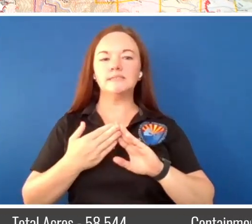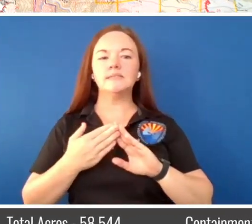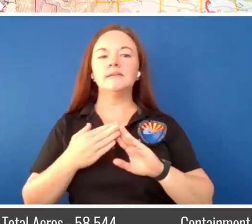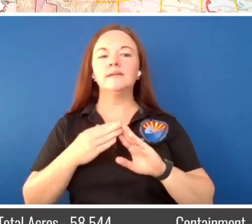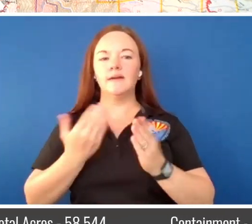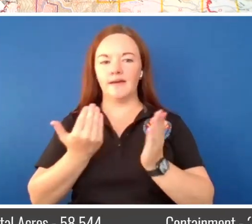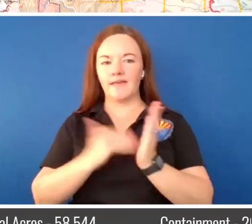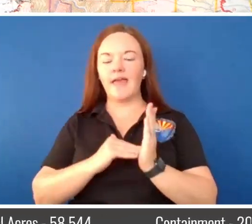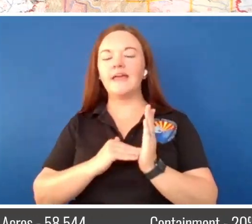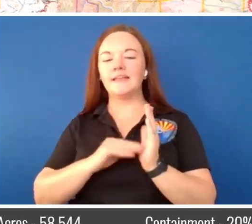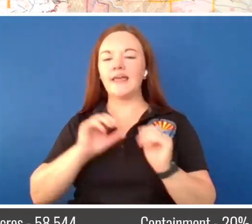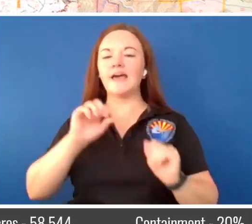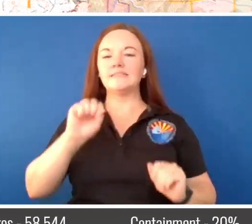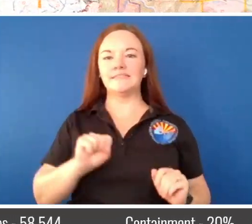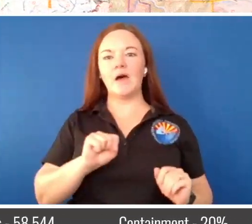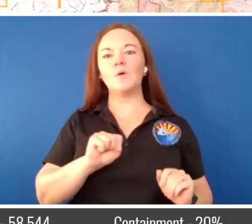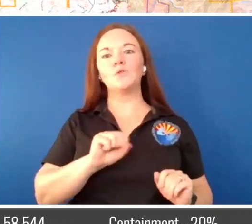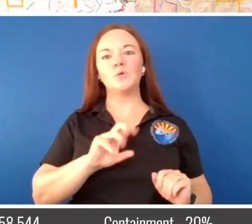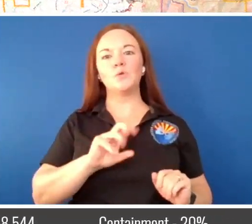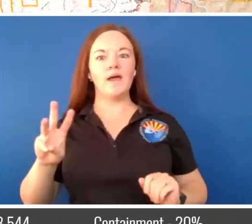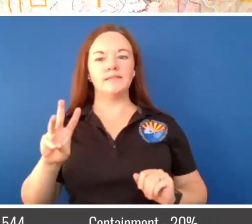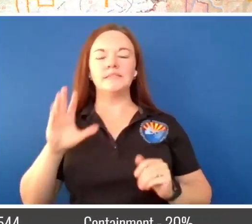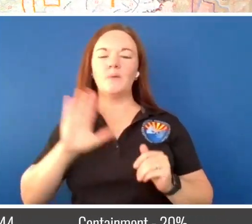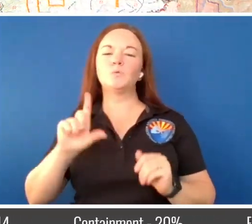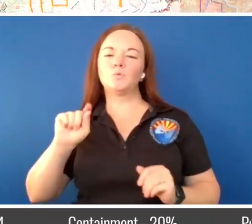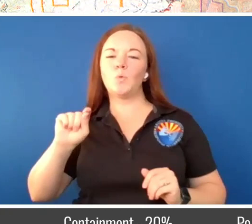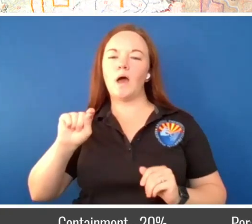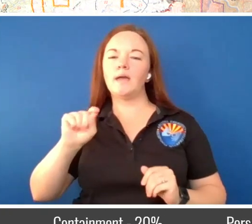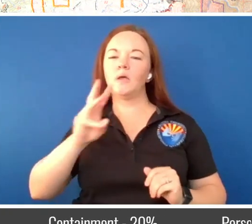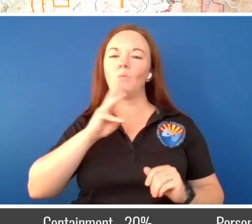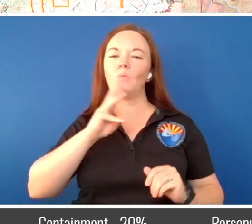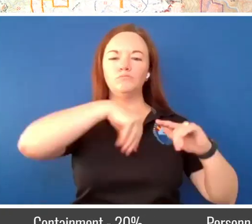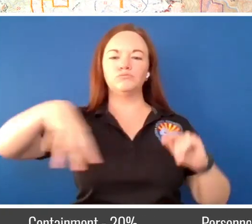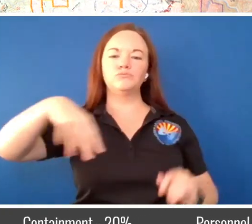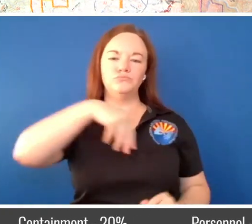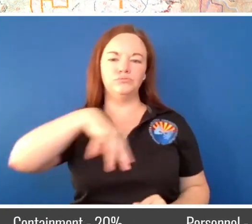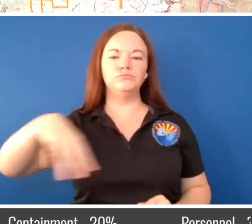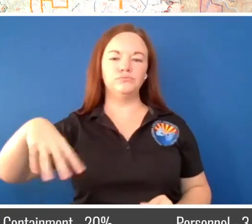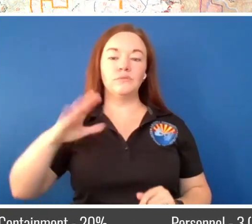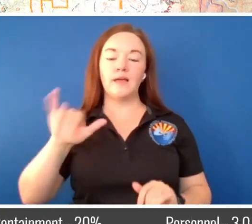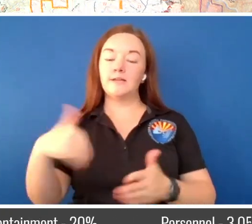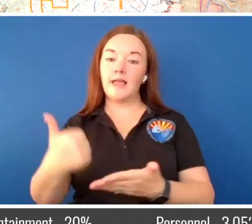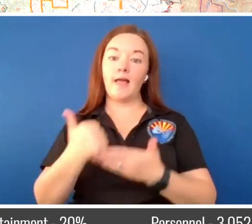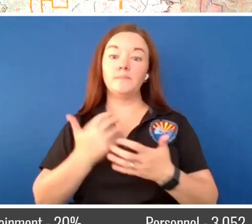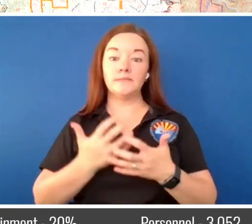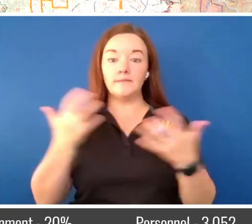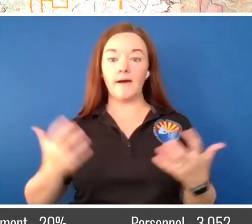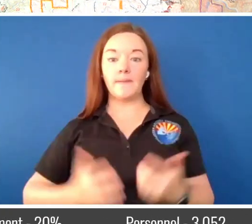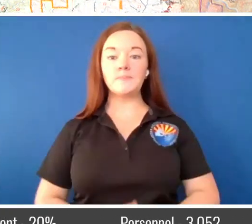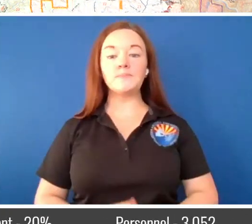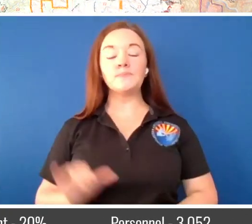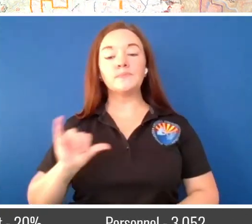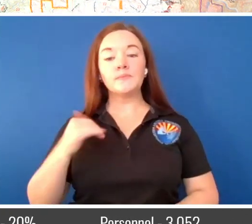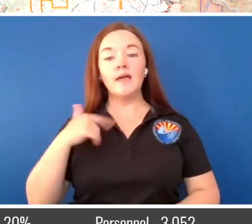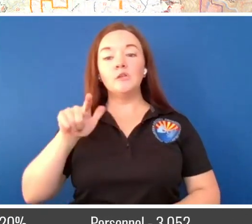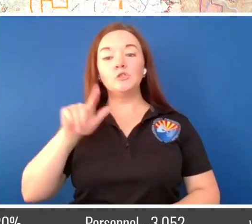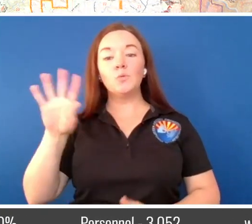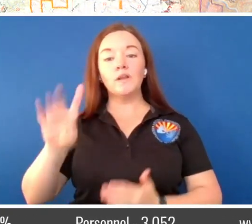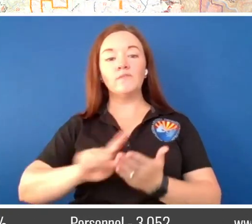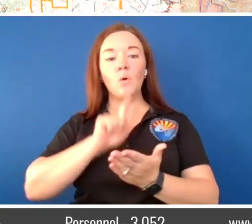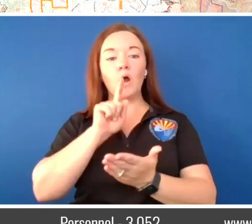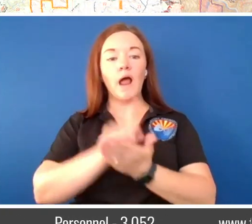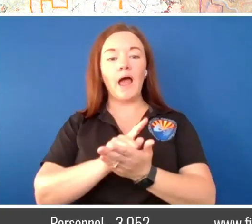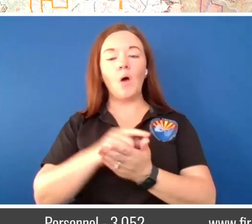getting about 20 drops out of them a night. So that's been a great help. We also have a 24-hour capable